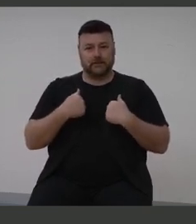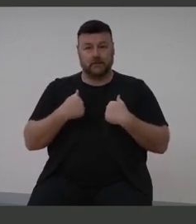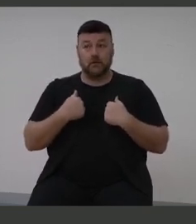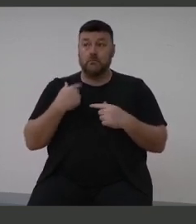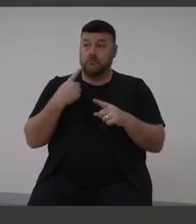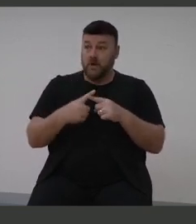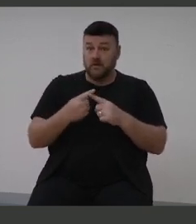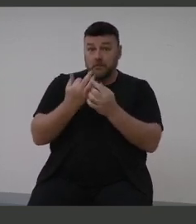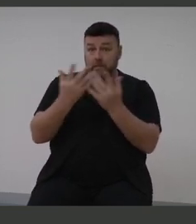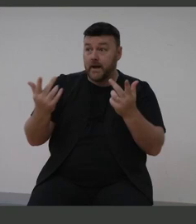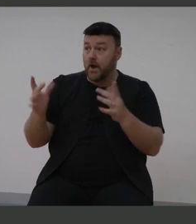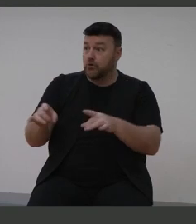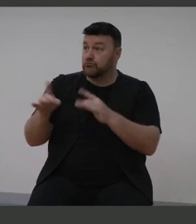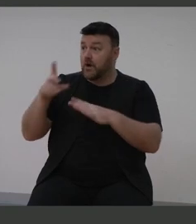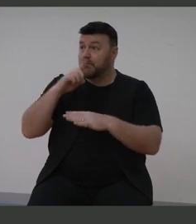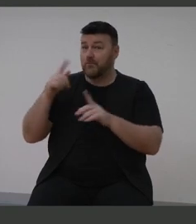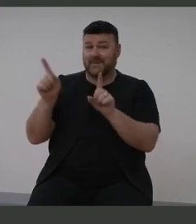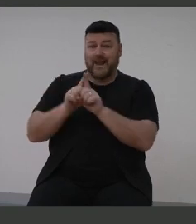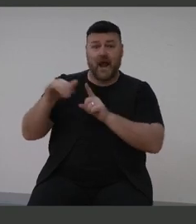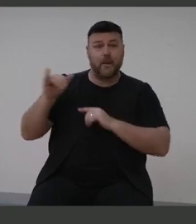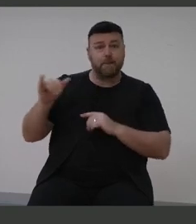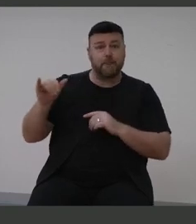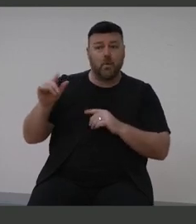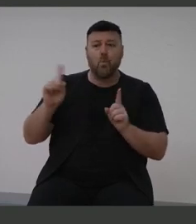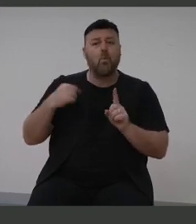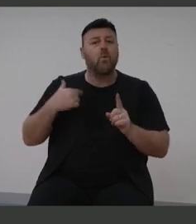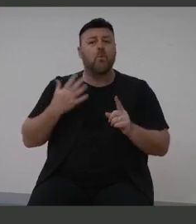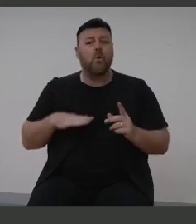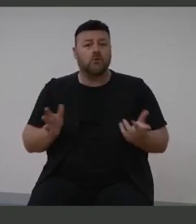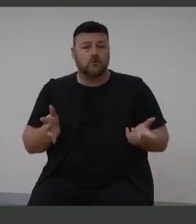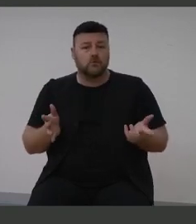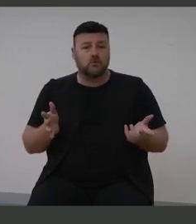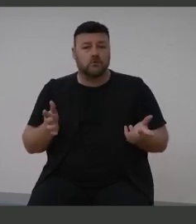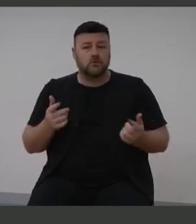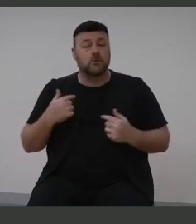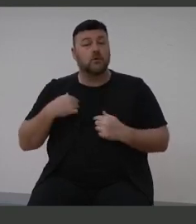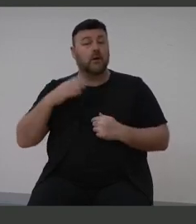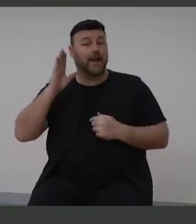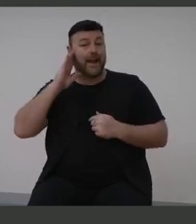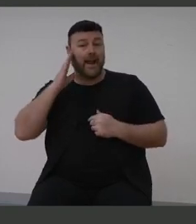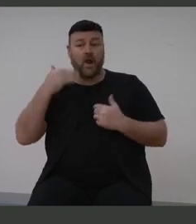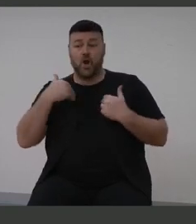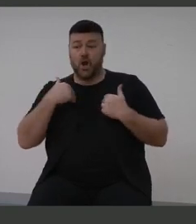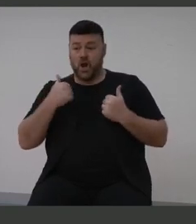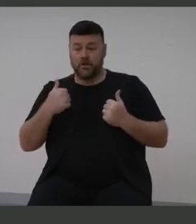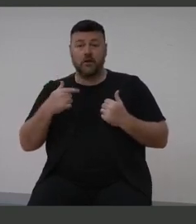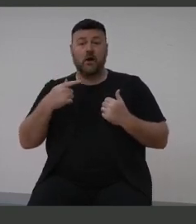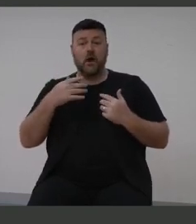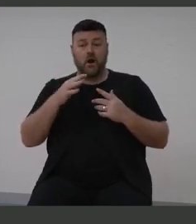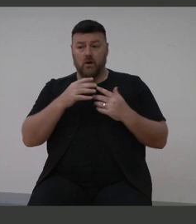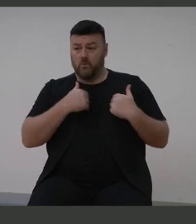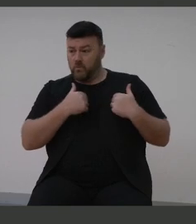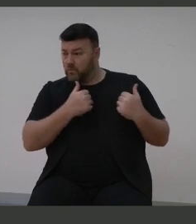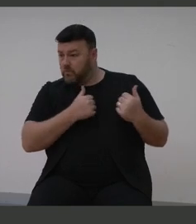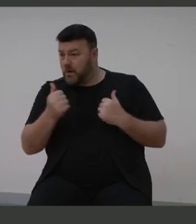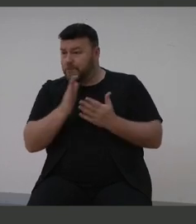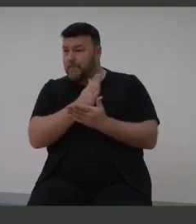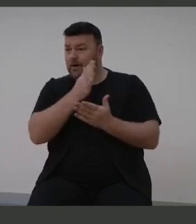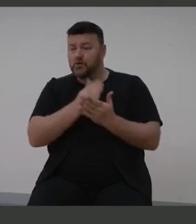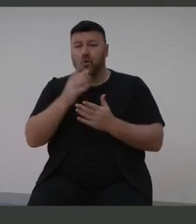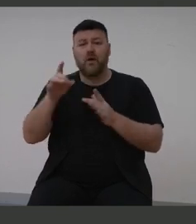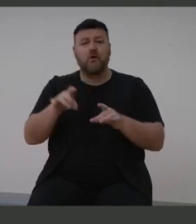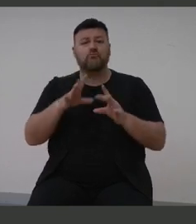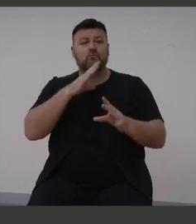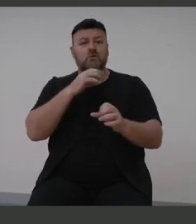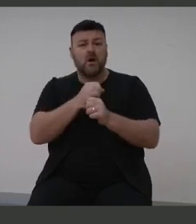like me want? Simply, it's just to make hearing health and wellbeing a national priority in Australia, so that we can have